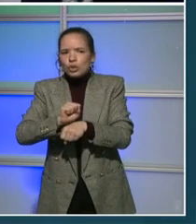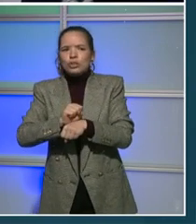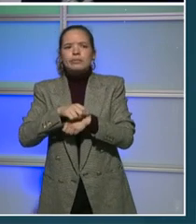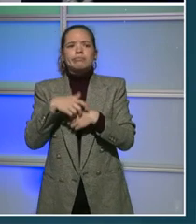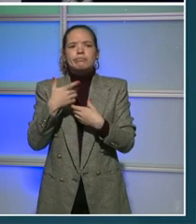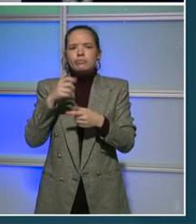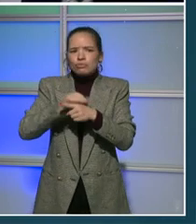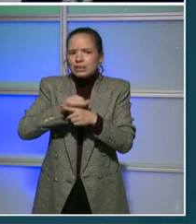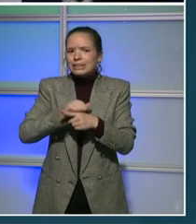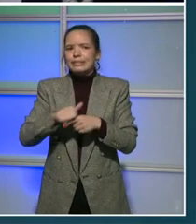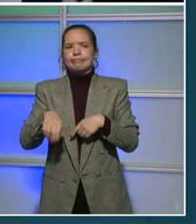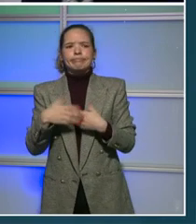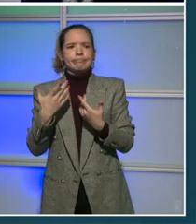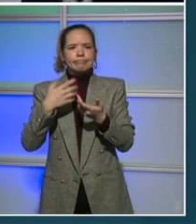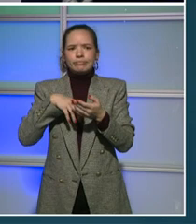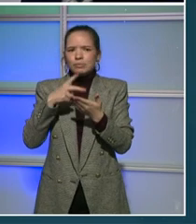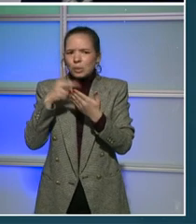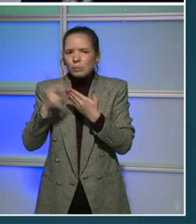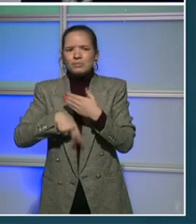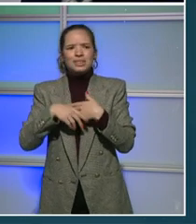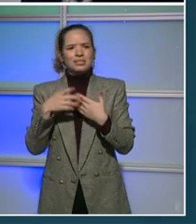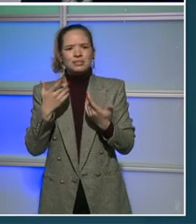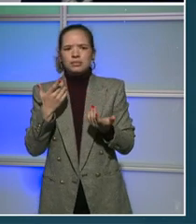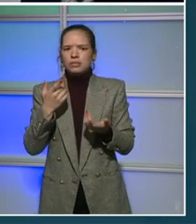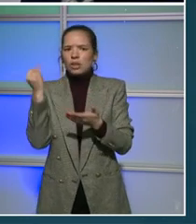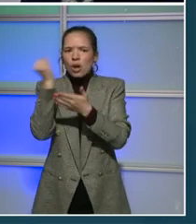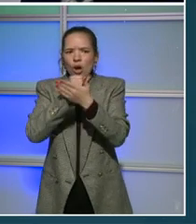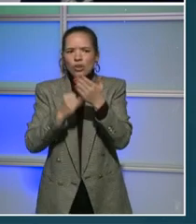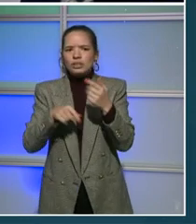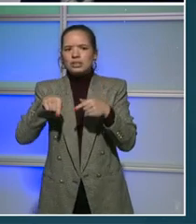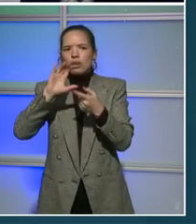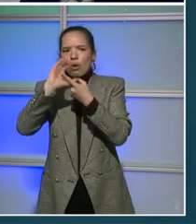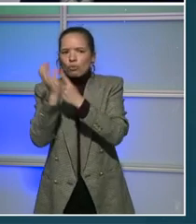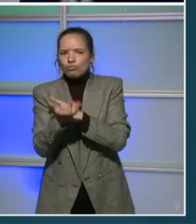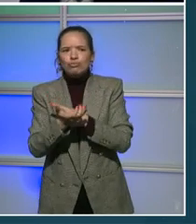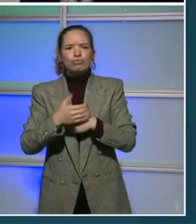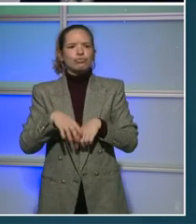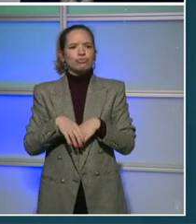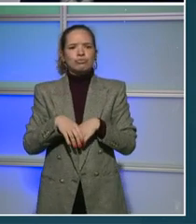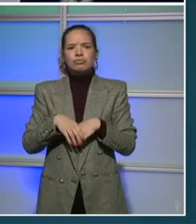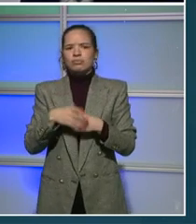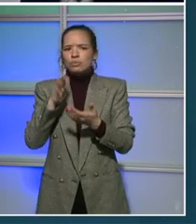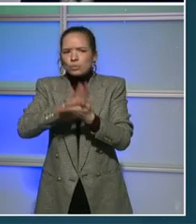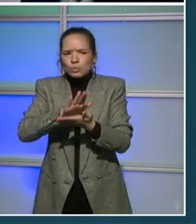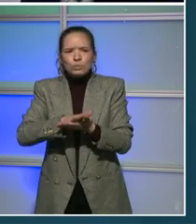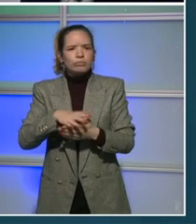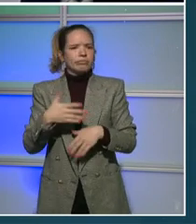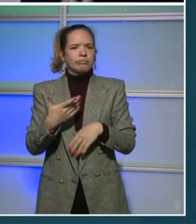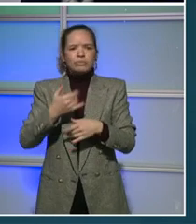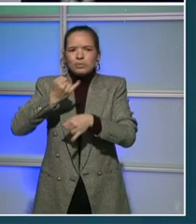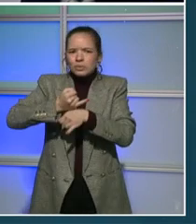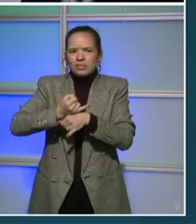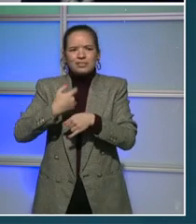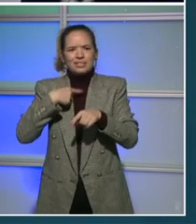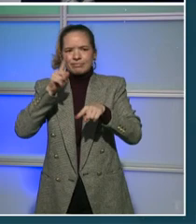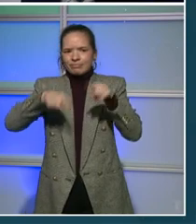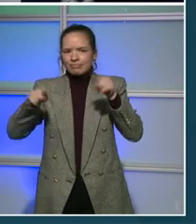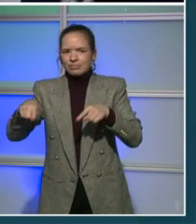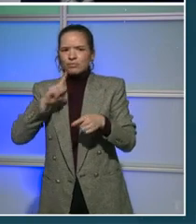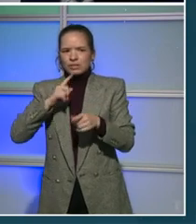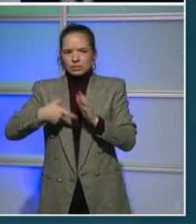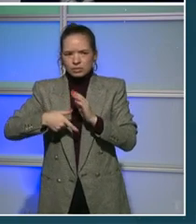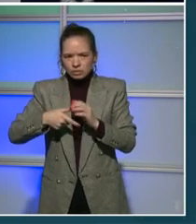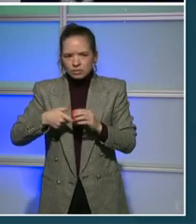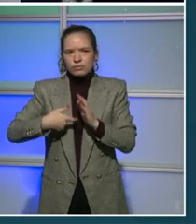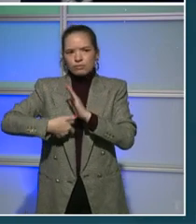institutions, and provide laptops to our students, seniors, and residents. Now, I just went over just a few of the investments that we made